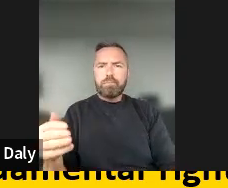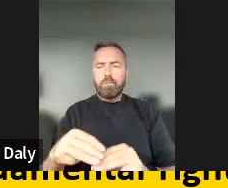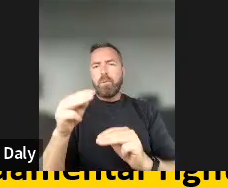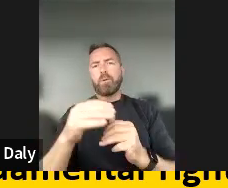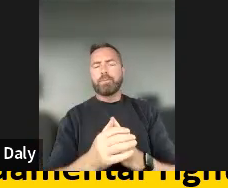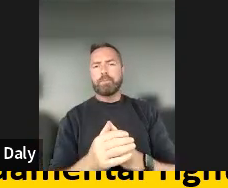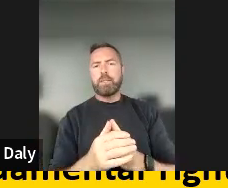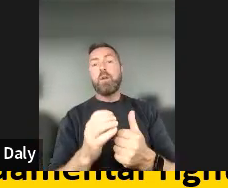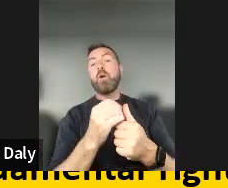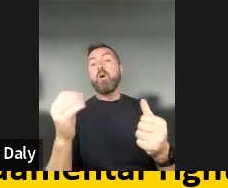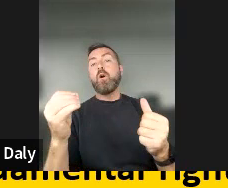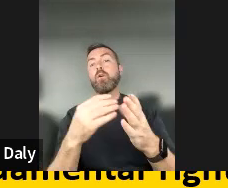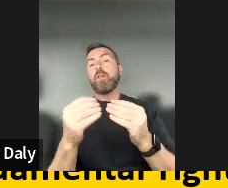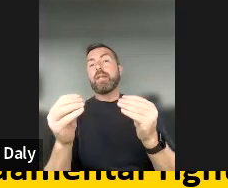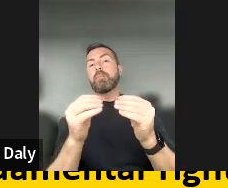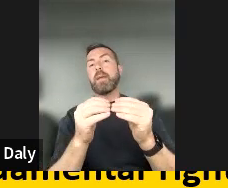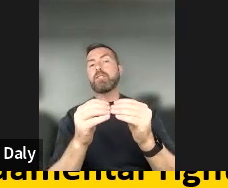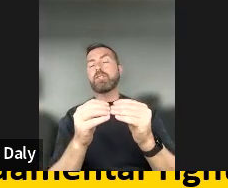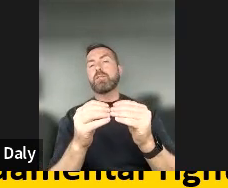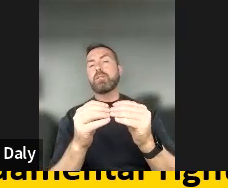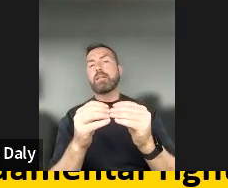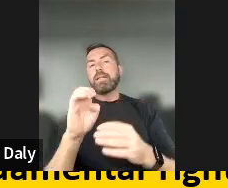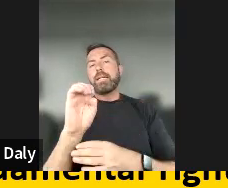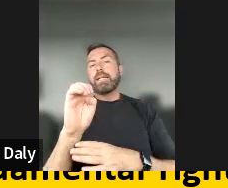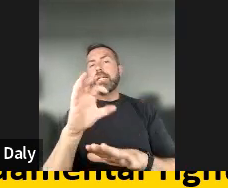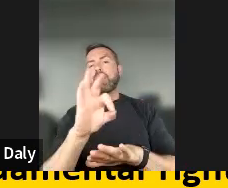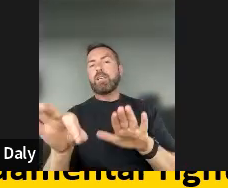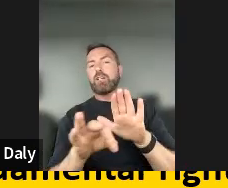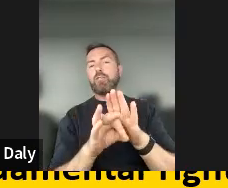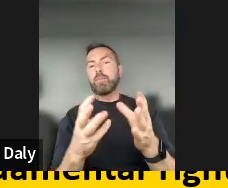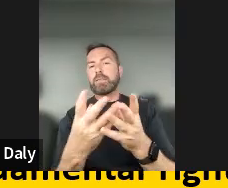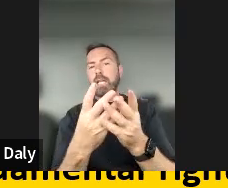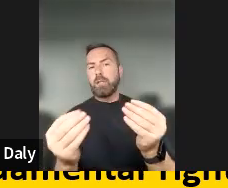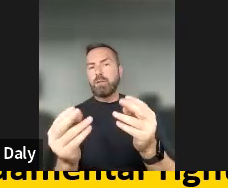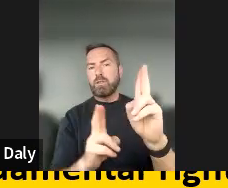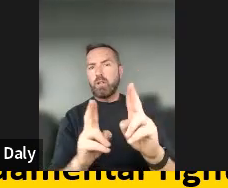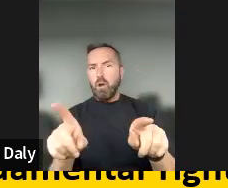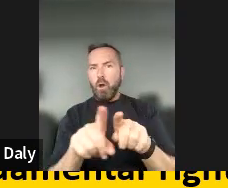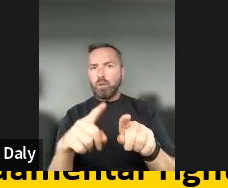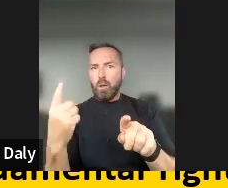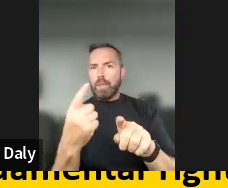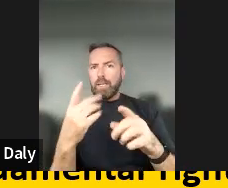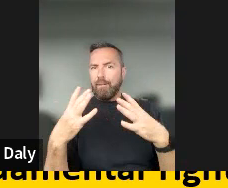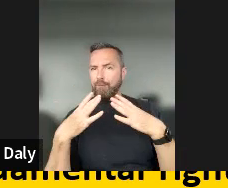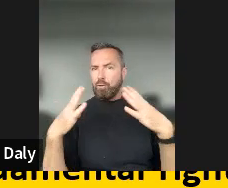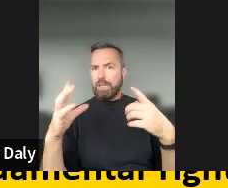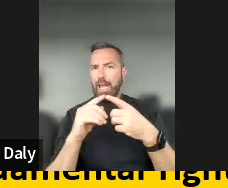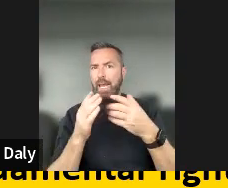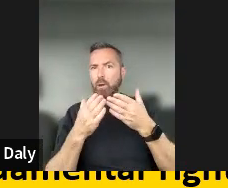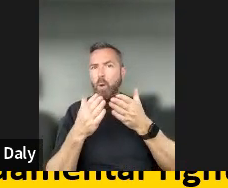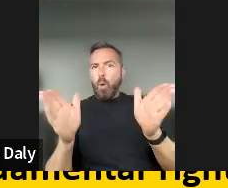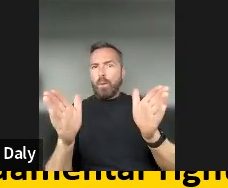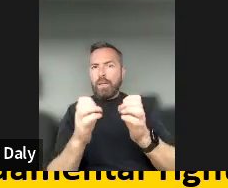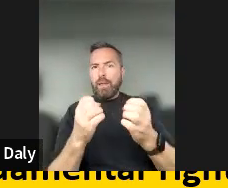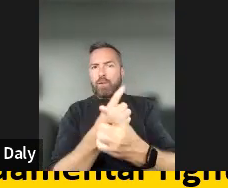Then another thing that was mentioned was that e-government solutions should always be made free and open source with a